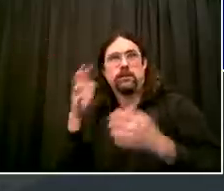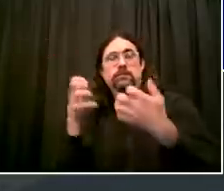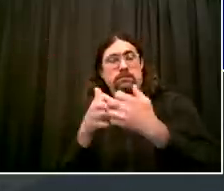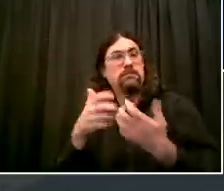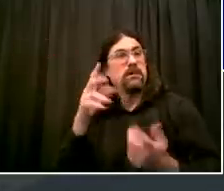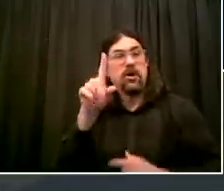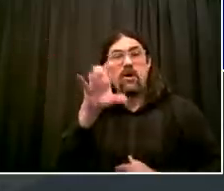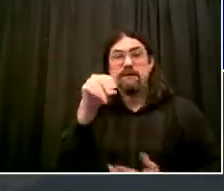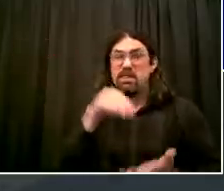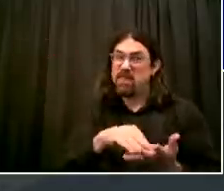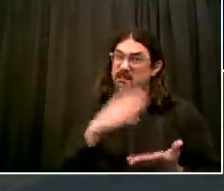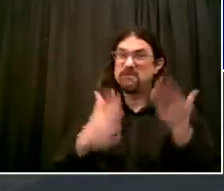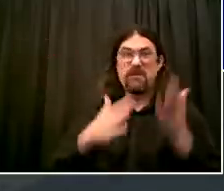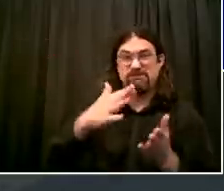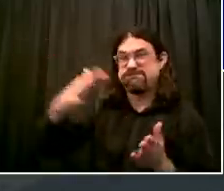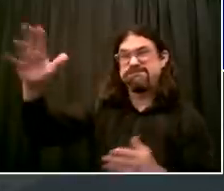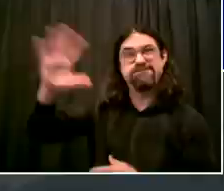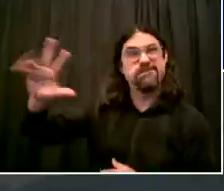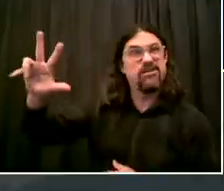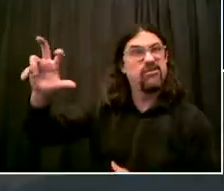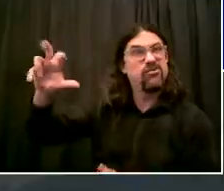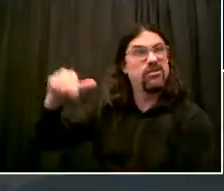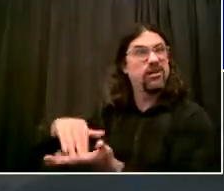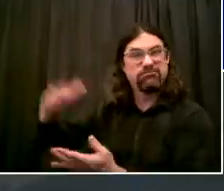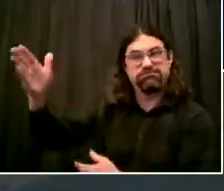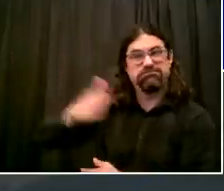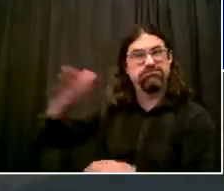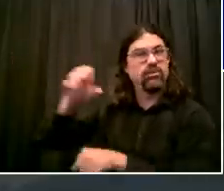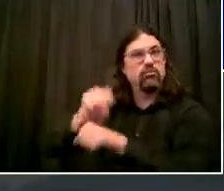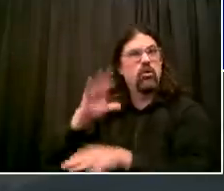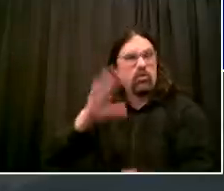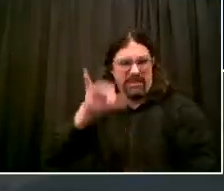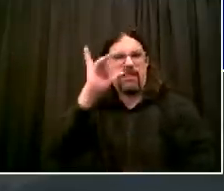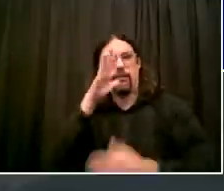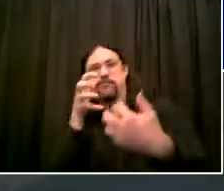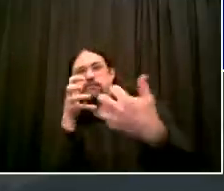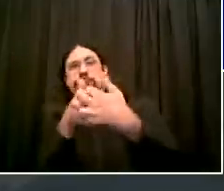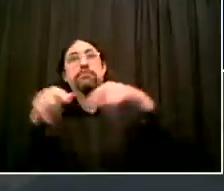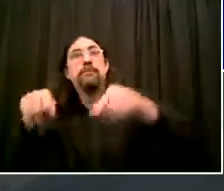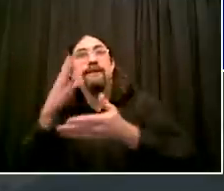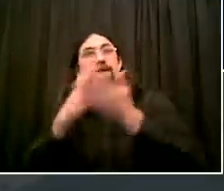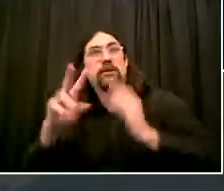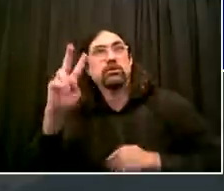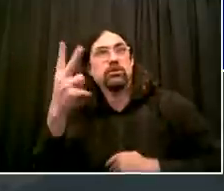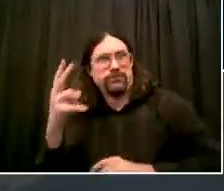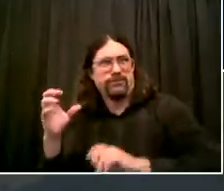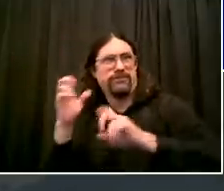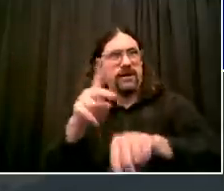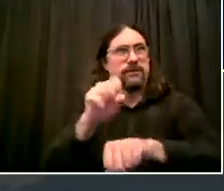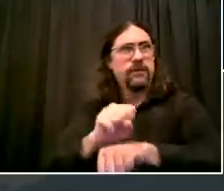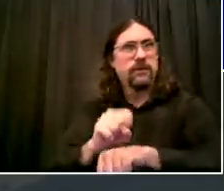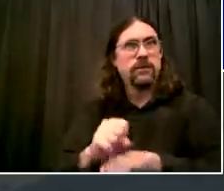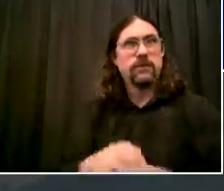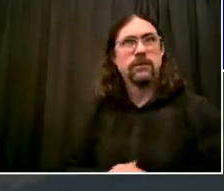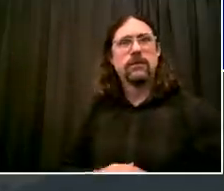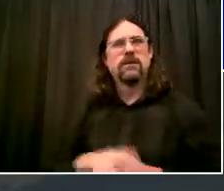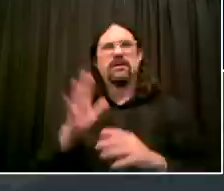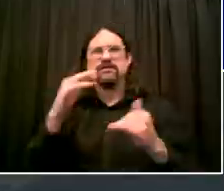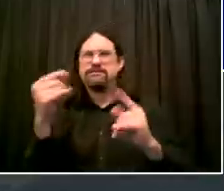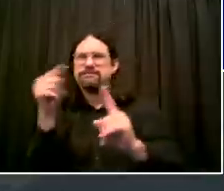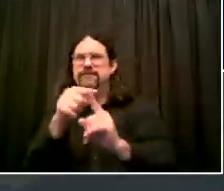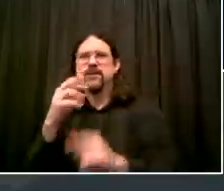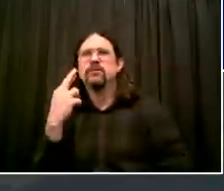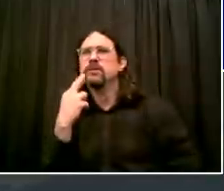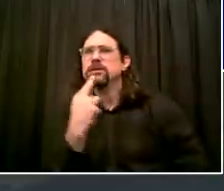I mentioned restaurants. Look, let's start with what restaurants mean to us in the city. This is the greatest restaurant city in the world. I